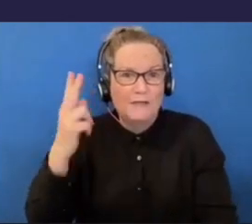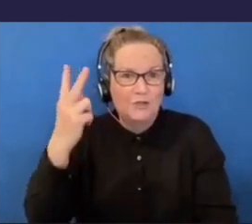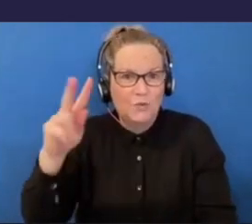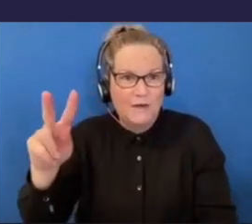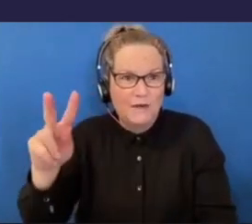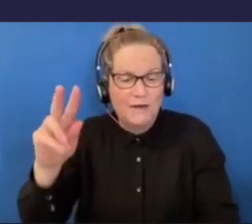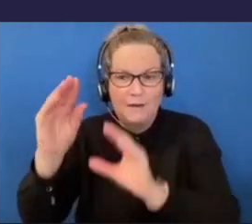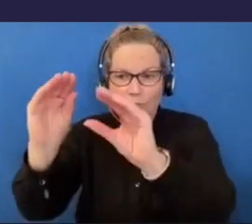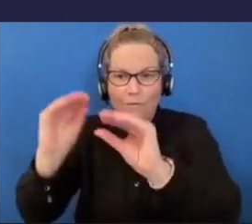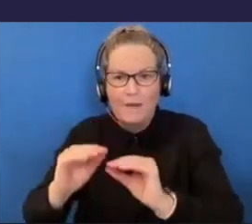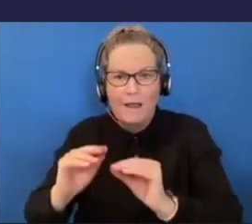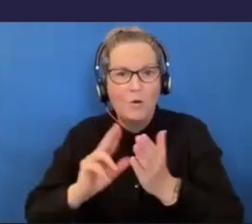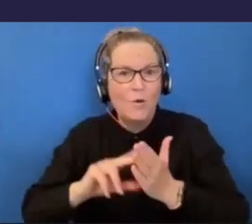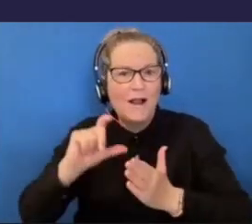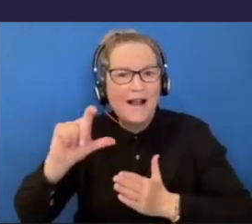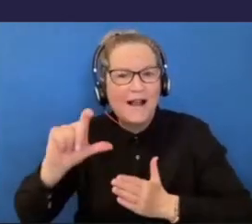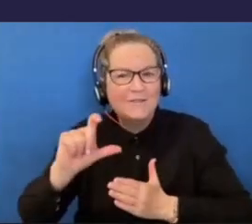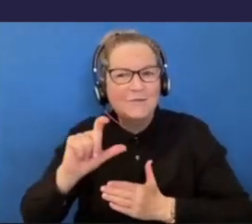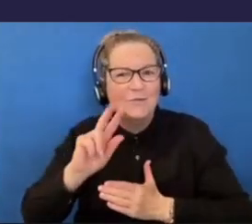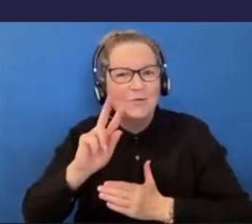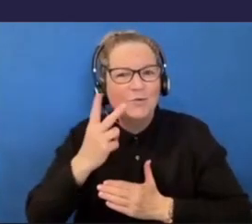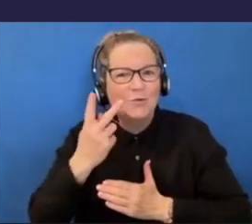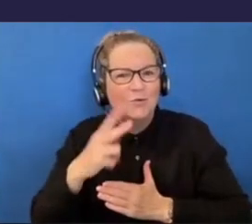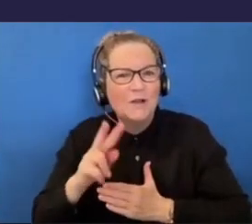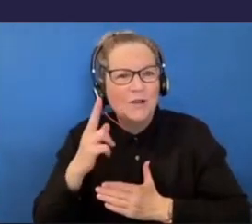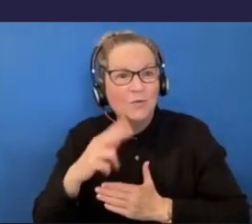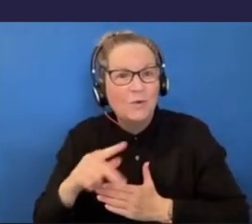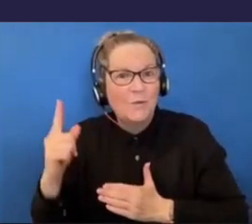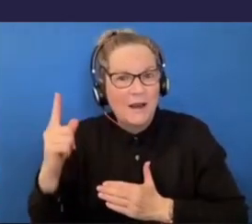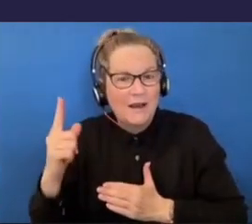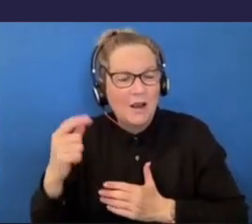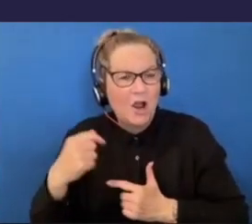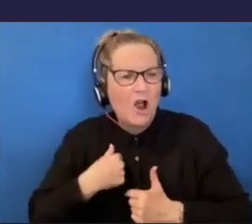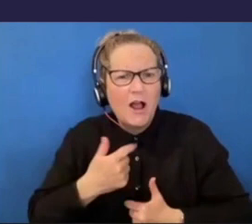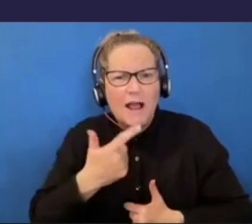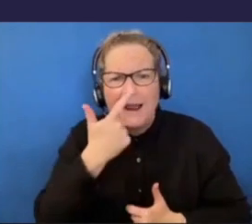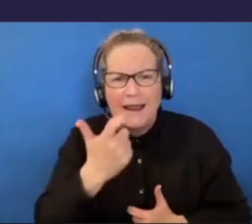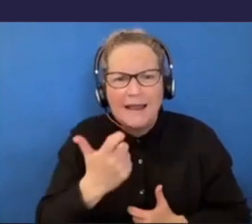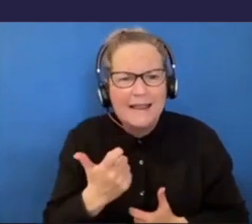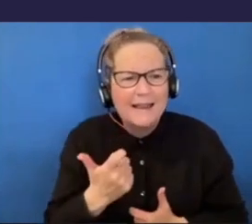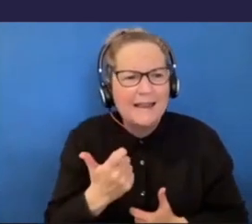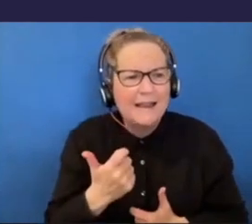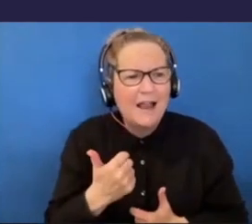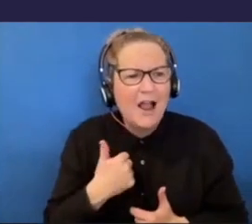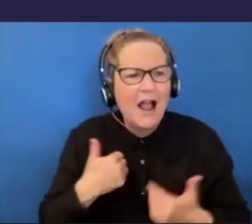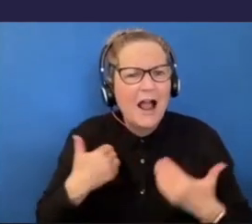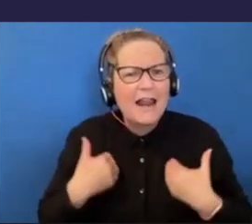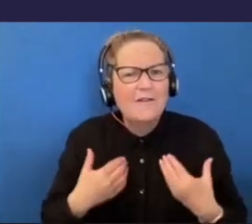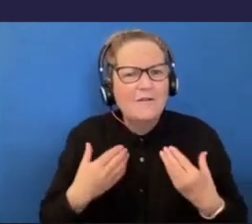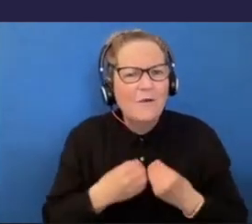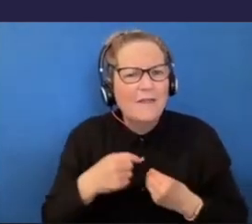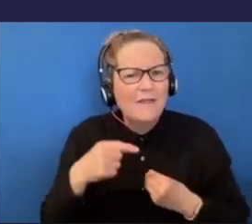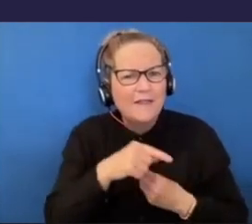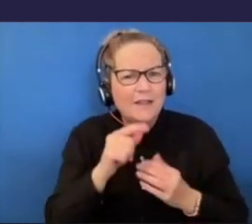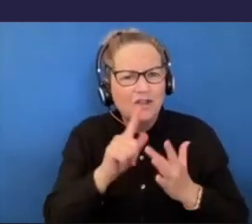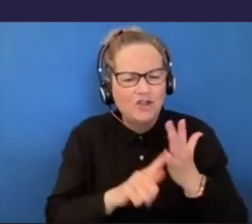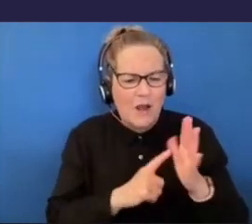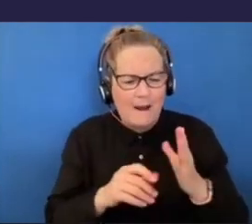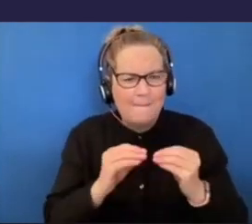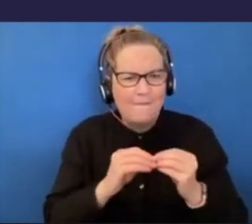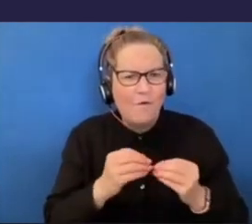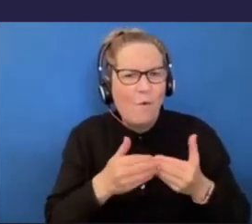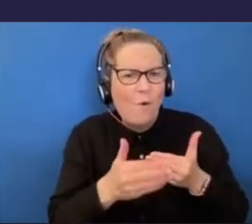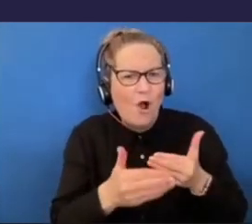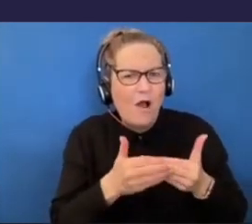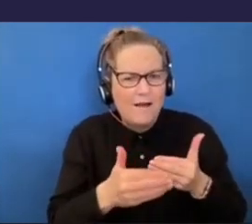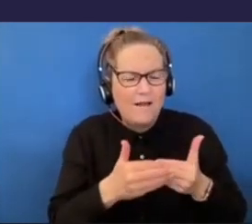Newcastle in 2021, and I was really lucky to get to live with Jacob for a little while. So,